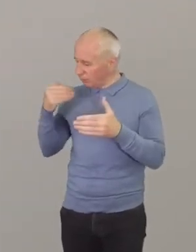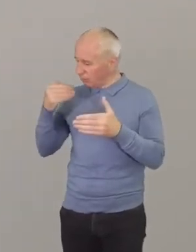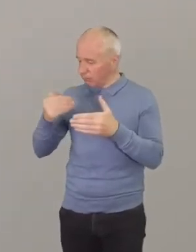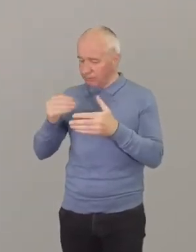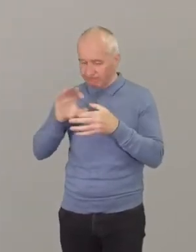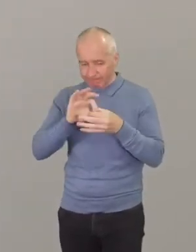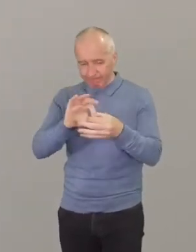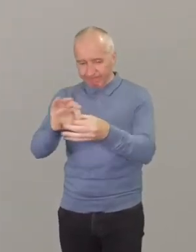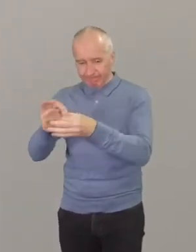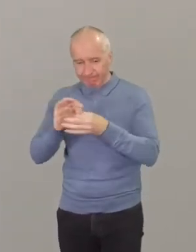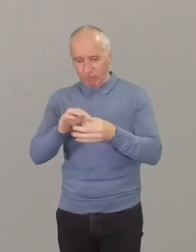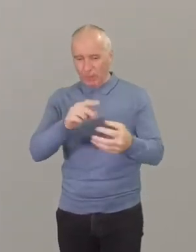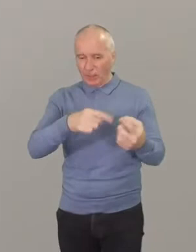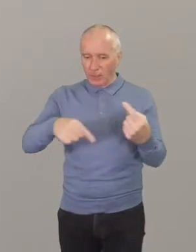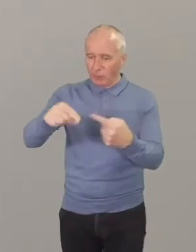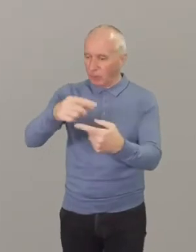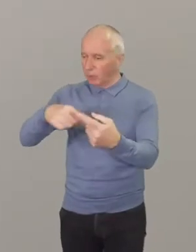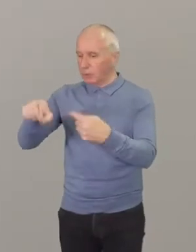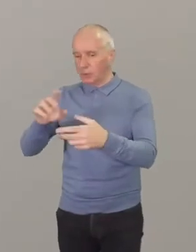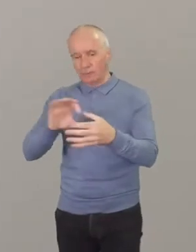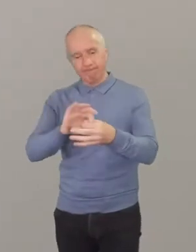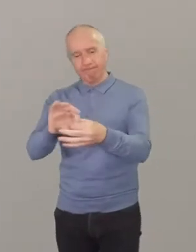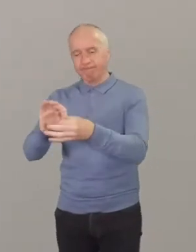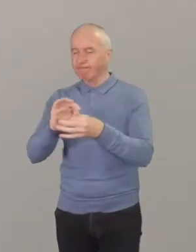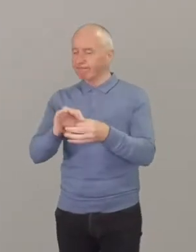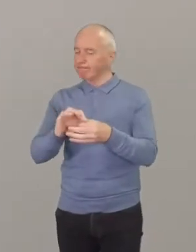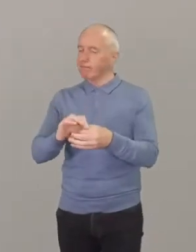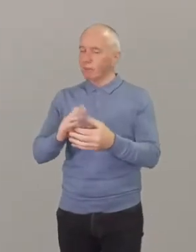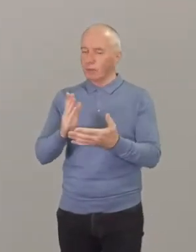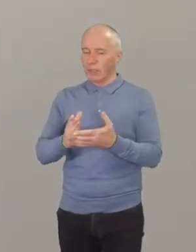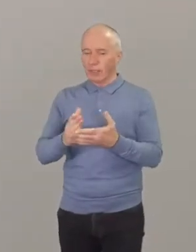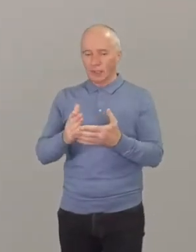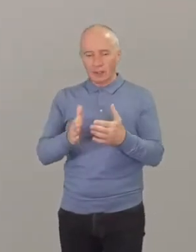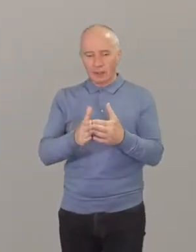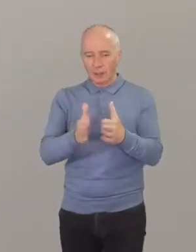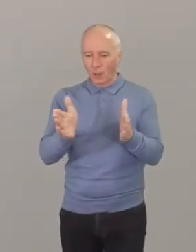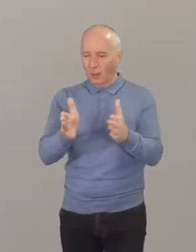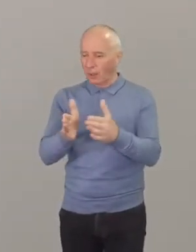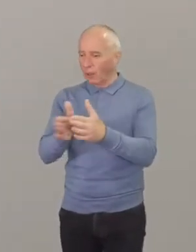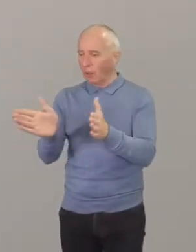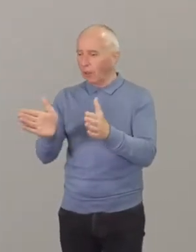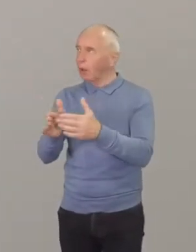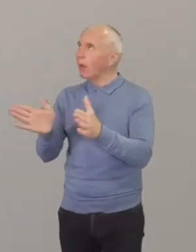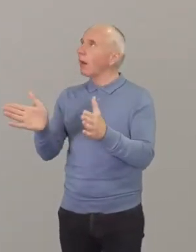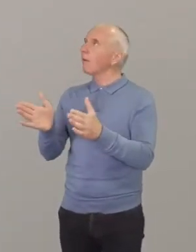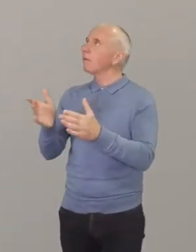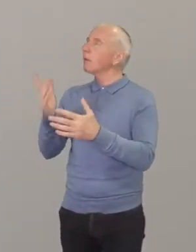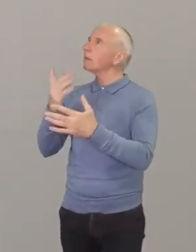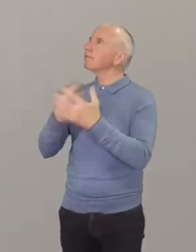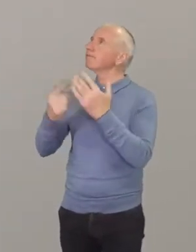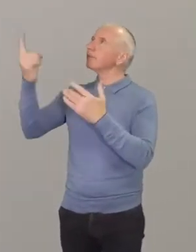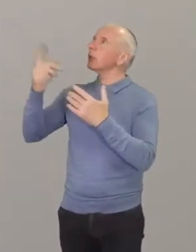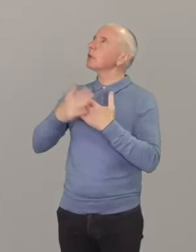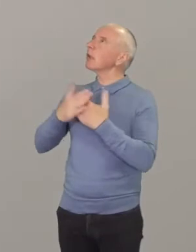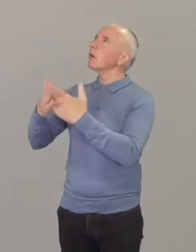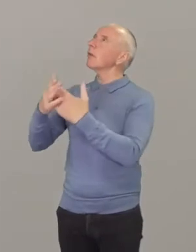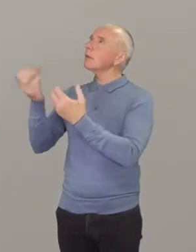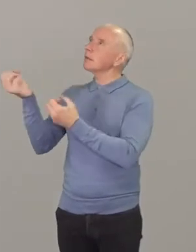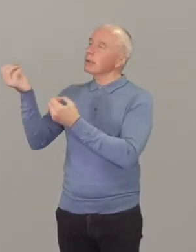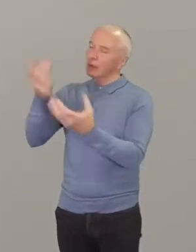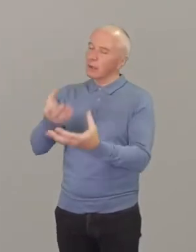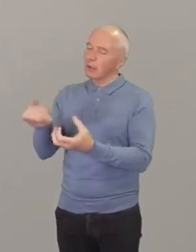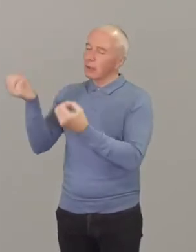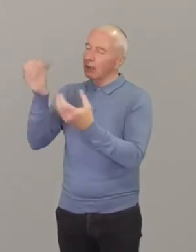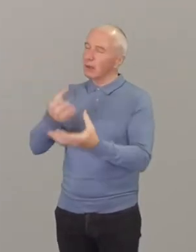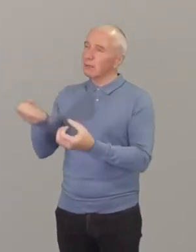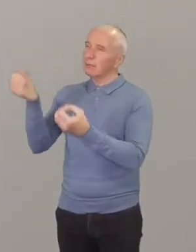communities have readily provided open doors and clear channels for God's love and blessing to flow as we've